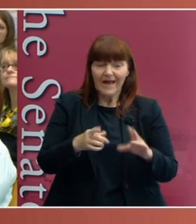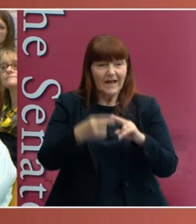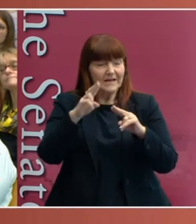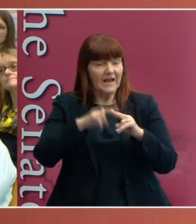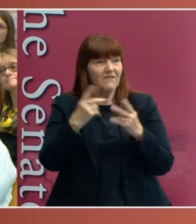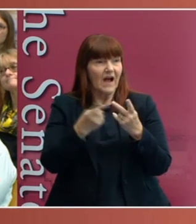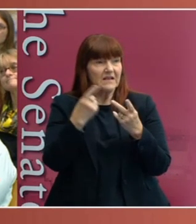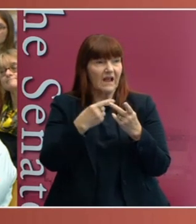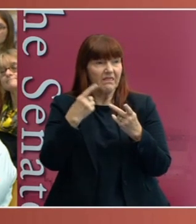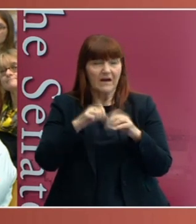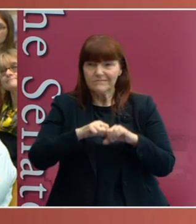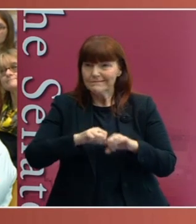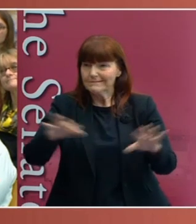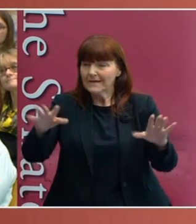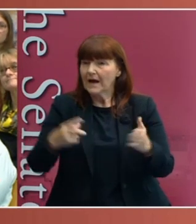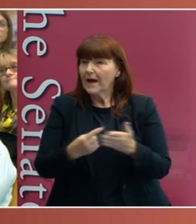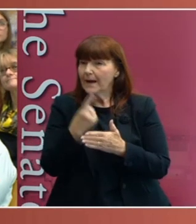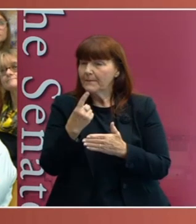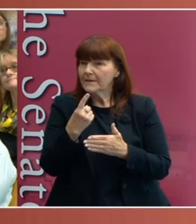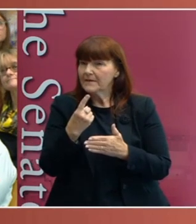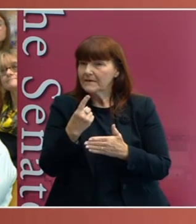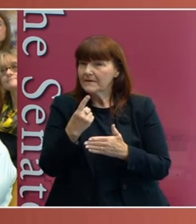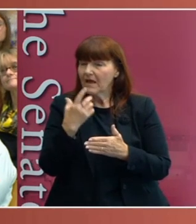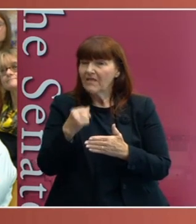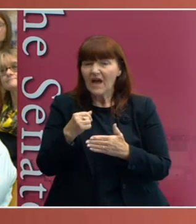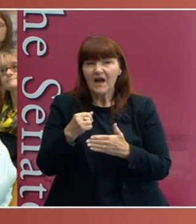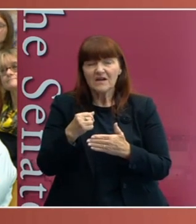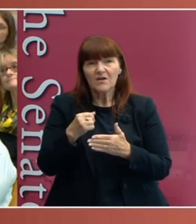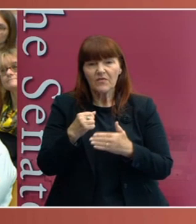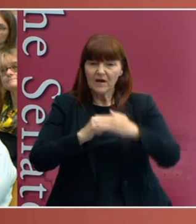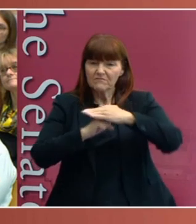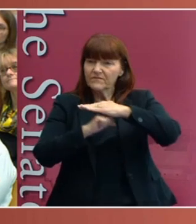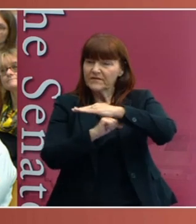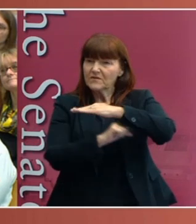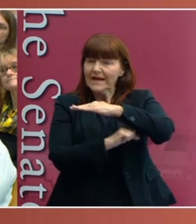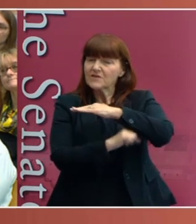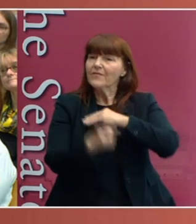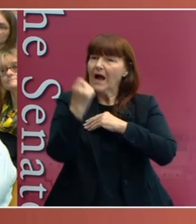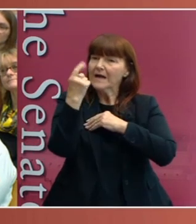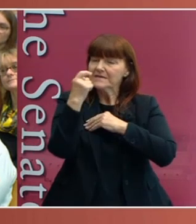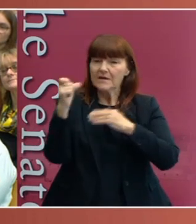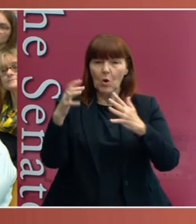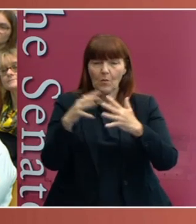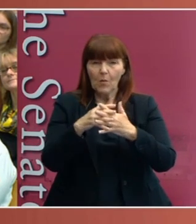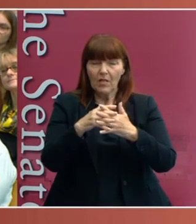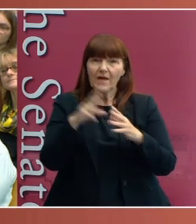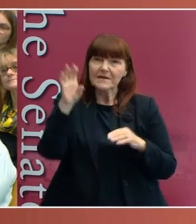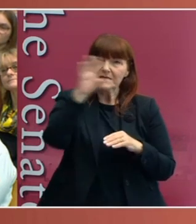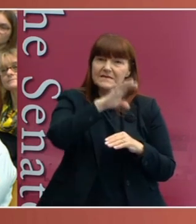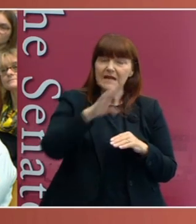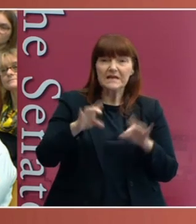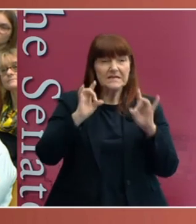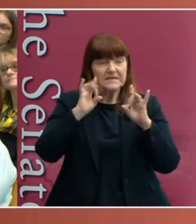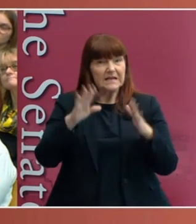such as COVID, that the ground rules, the understanding between the Commonwealth and the states is fairly